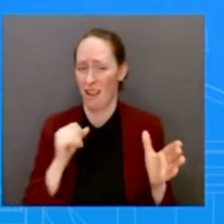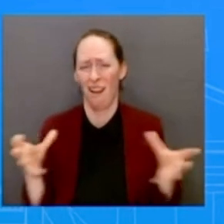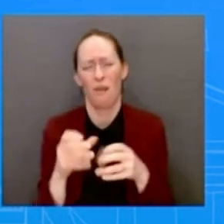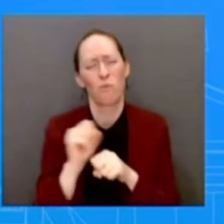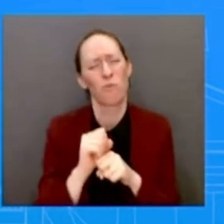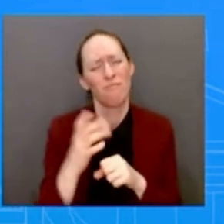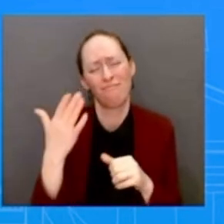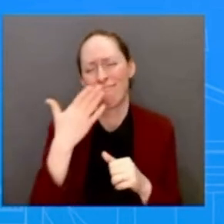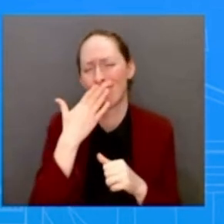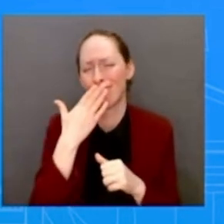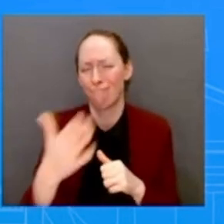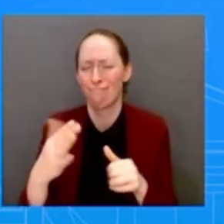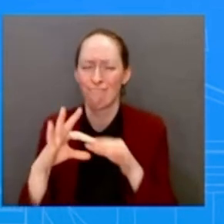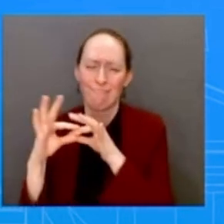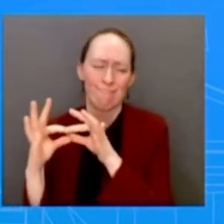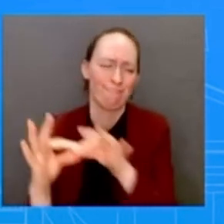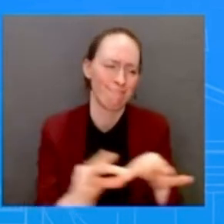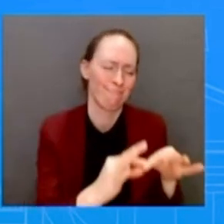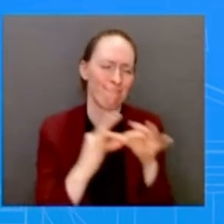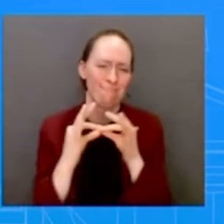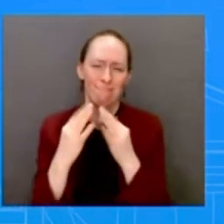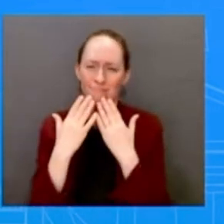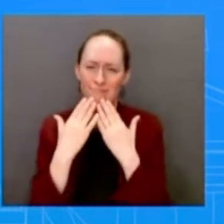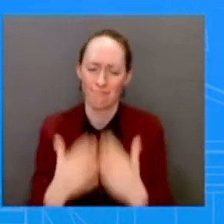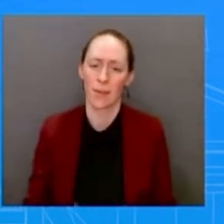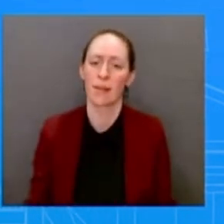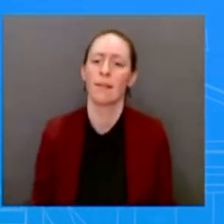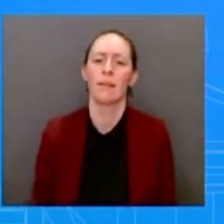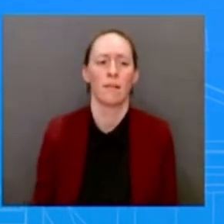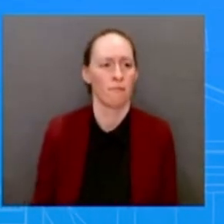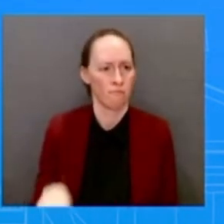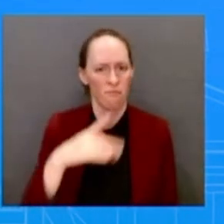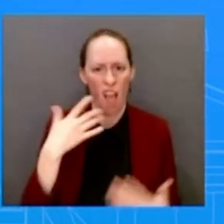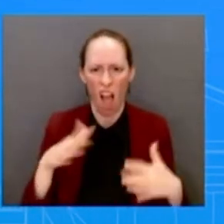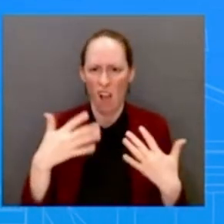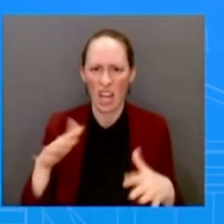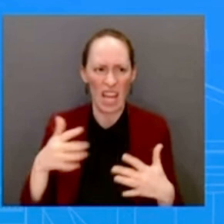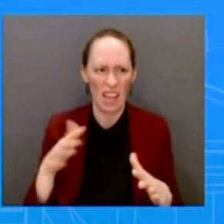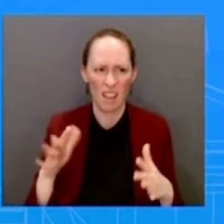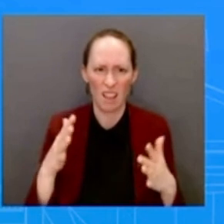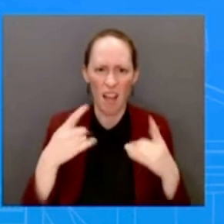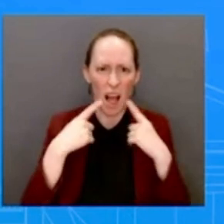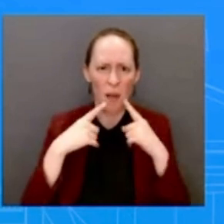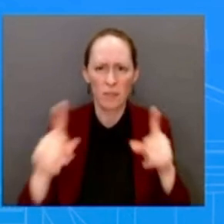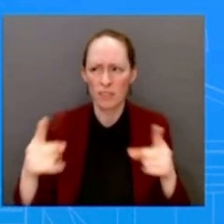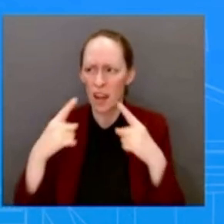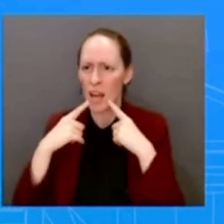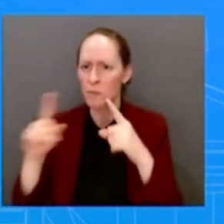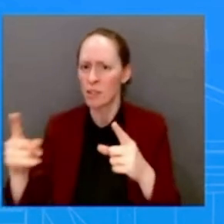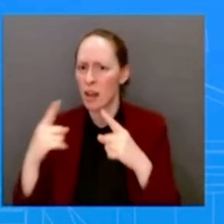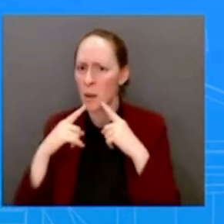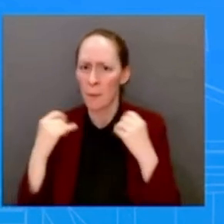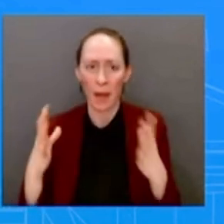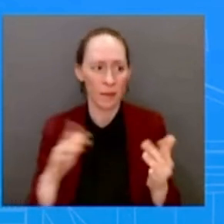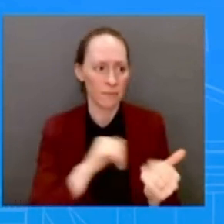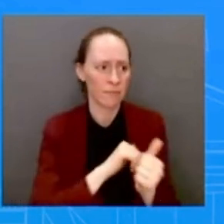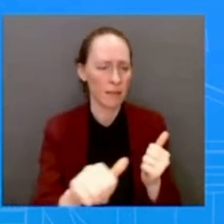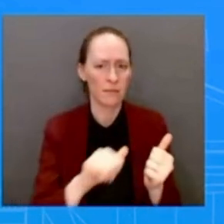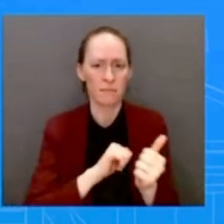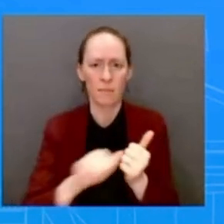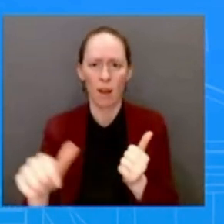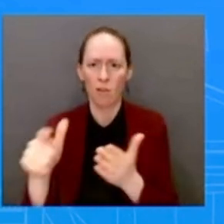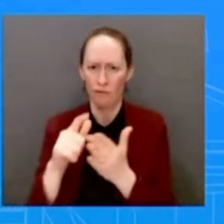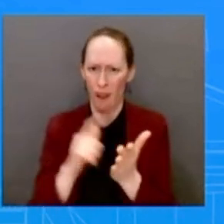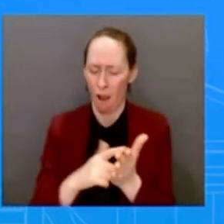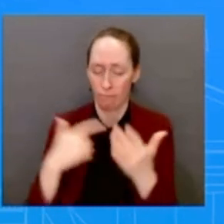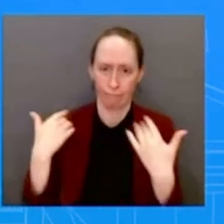bold, historic pieces of legislation in his first two years of his administration, and is very proud of the relationship that